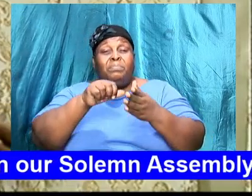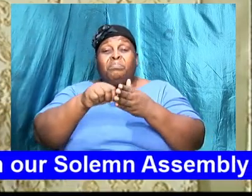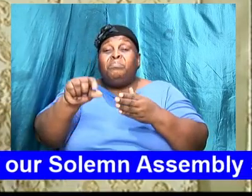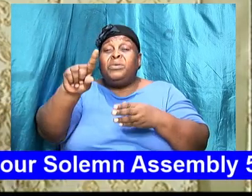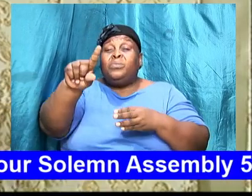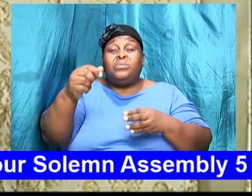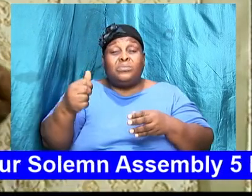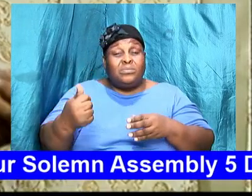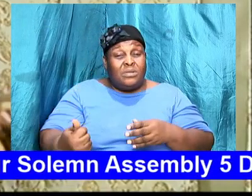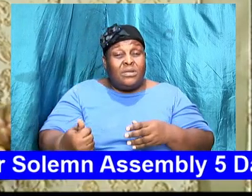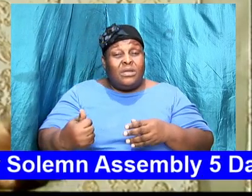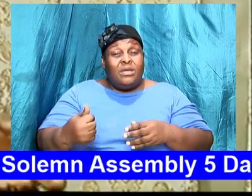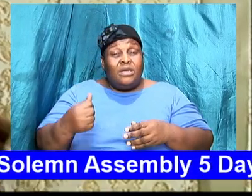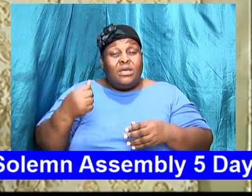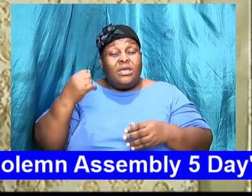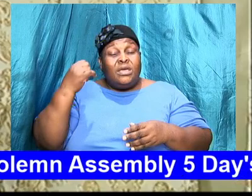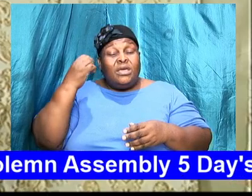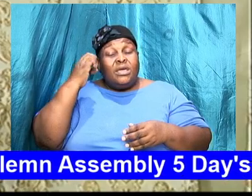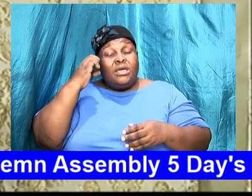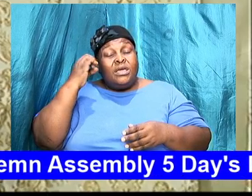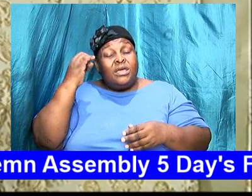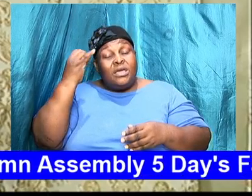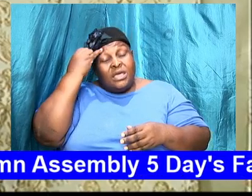God if he'm involved in ministry